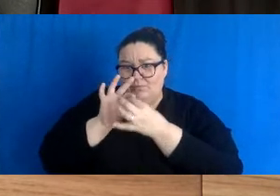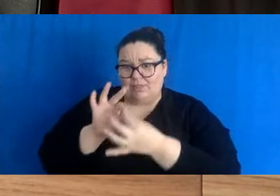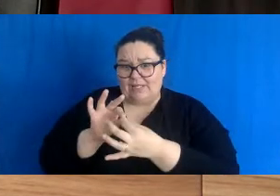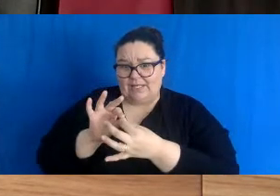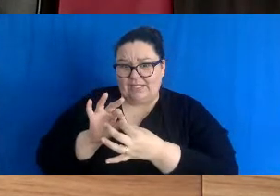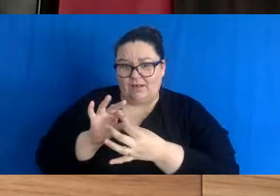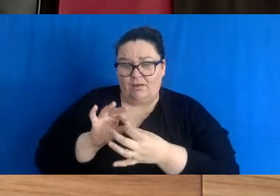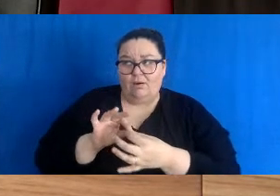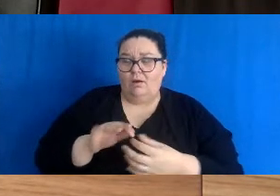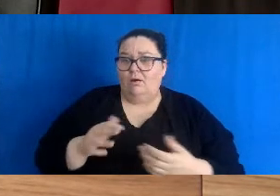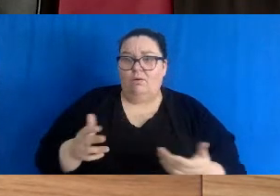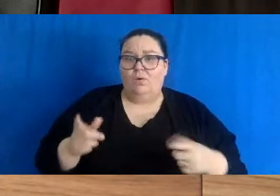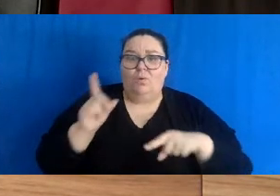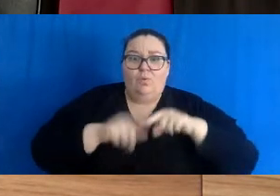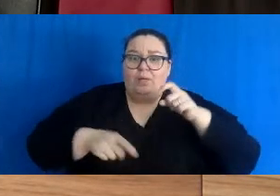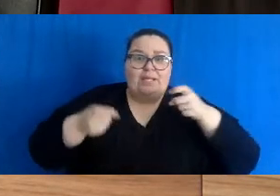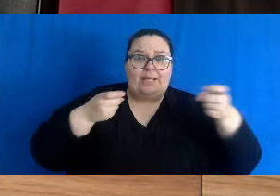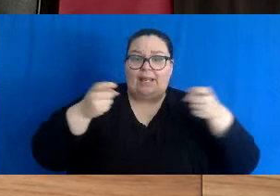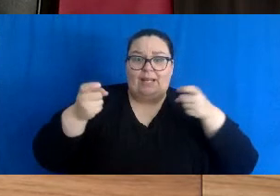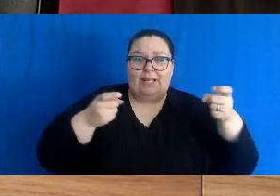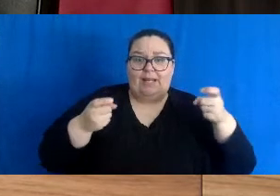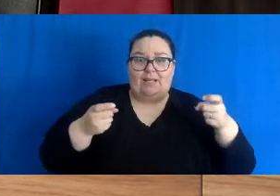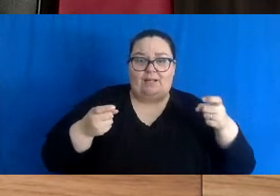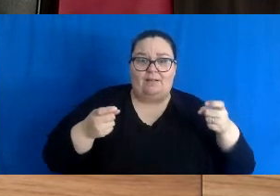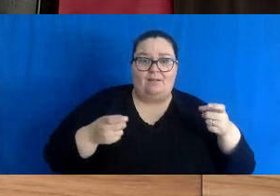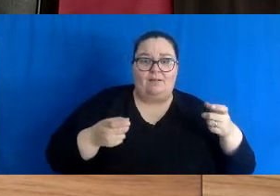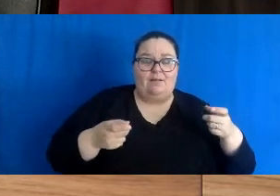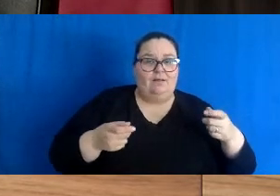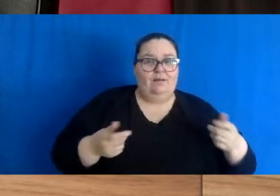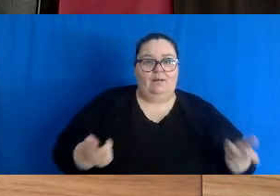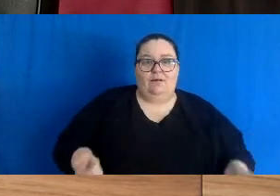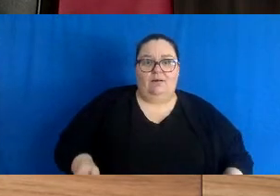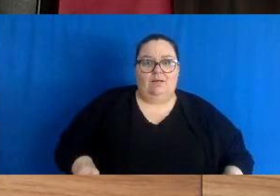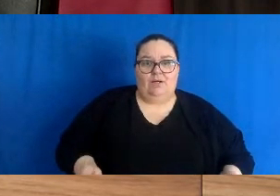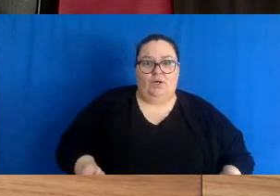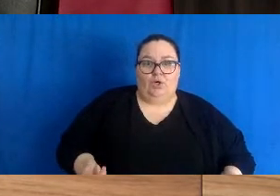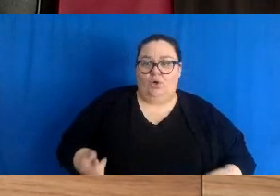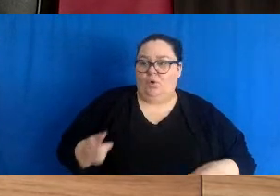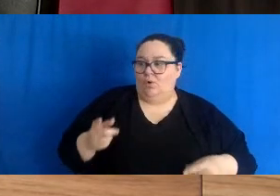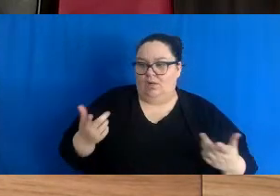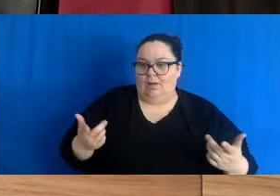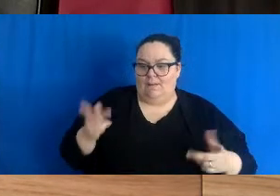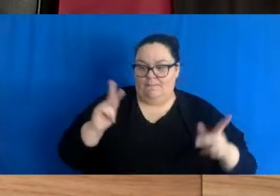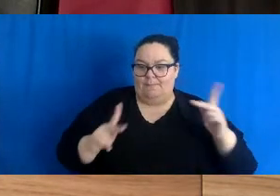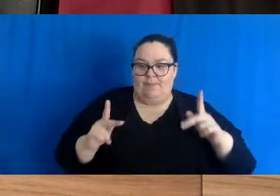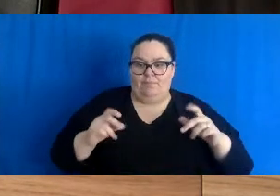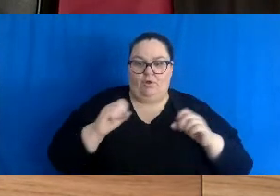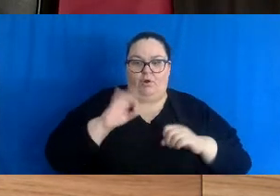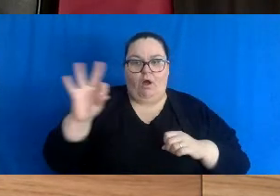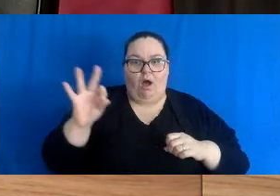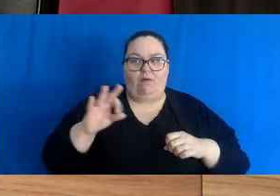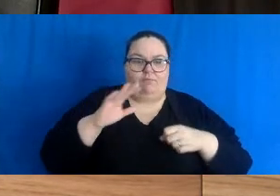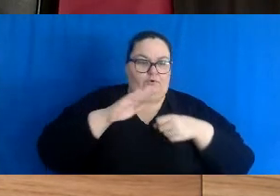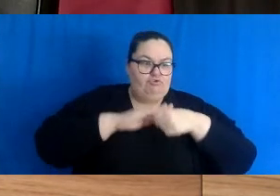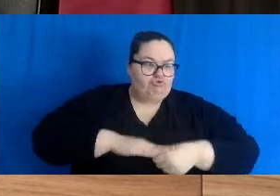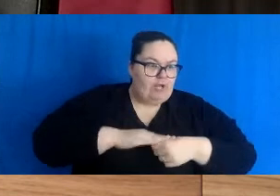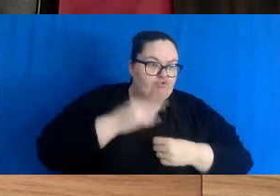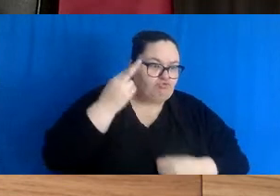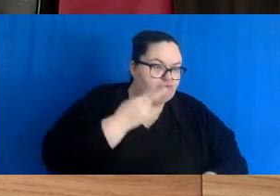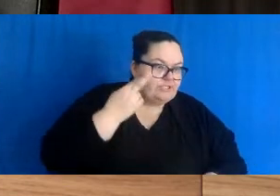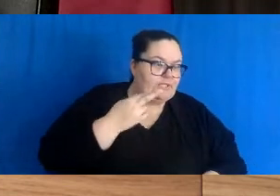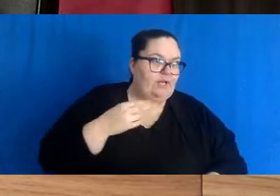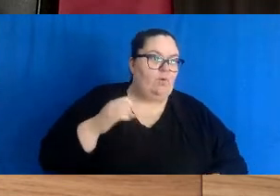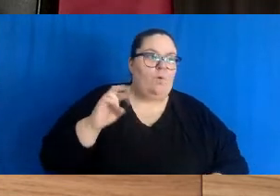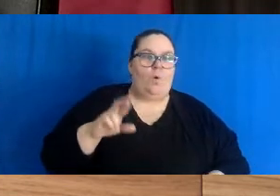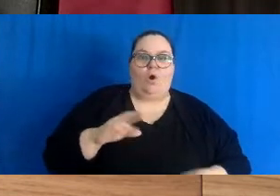inpatients with COVID. Our buffer is further eroded because people are off. People are off for stressful reasons and people are off because